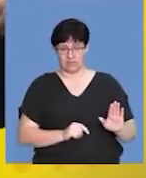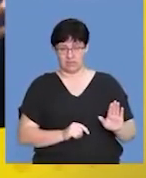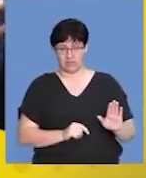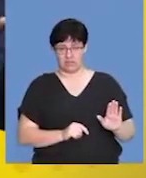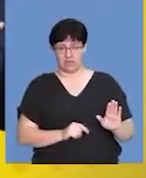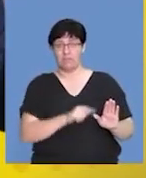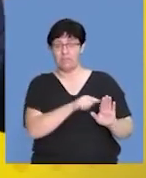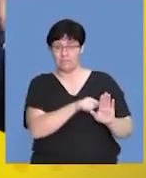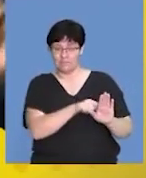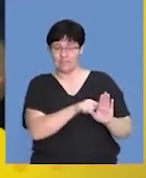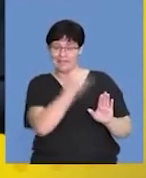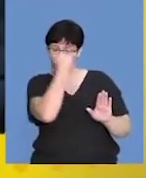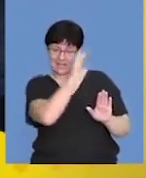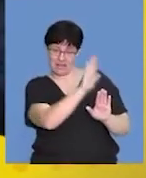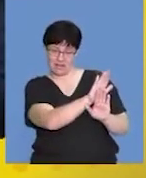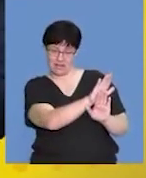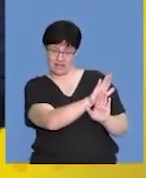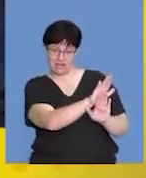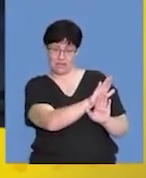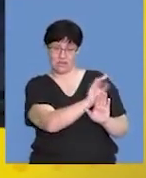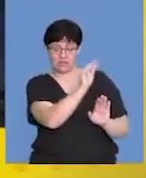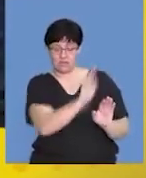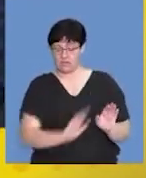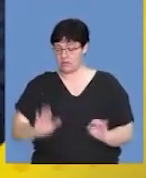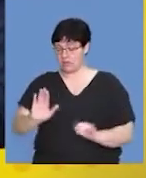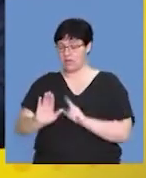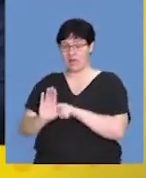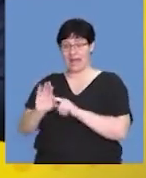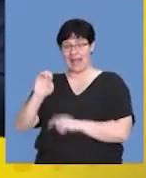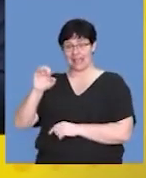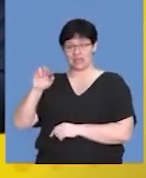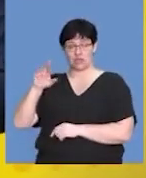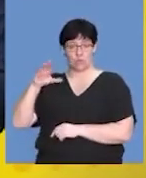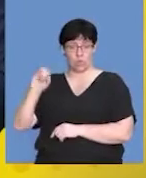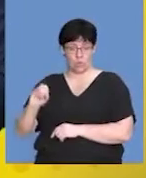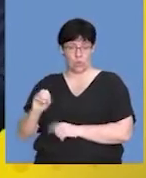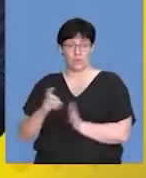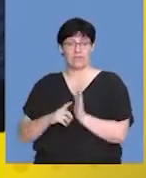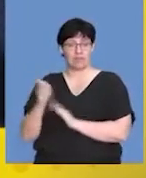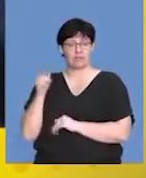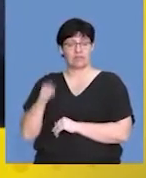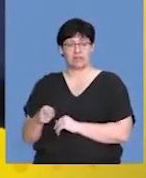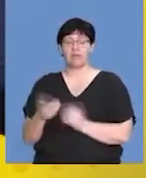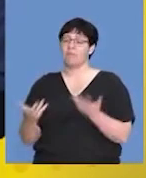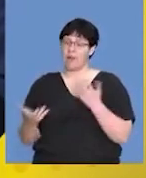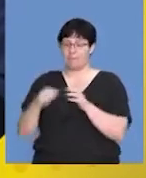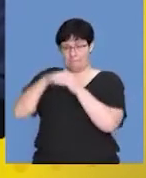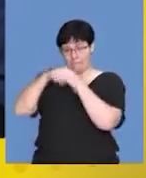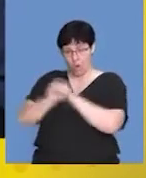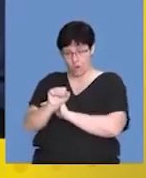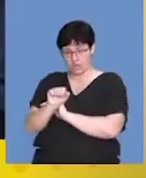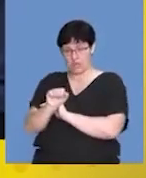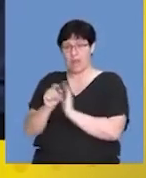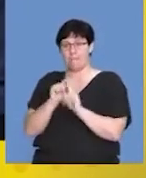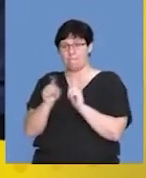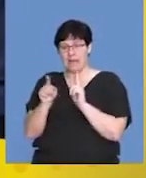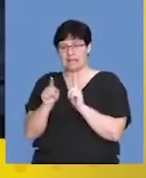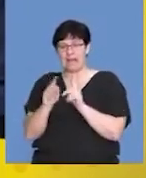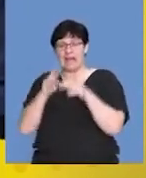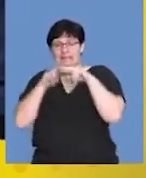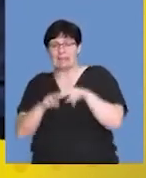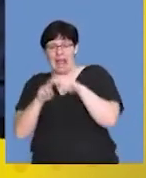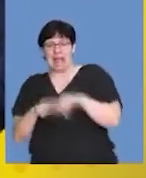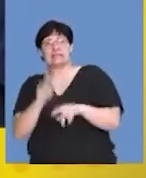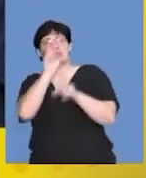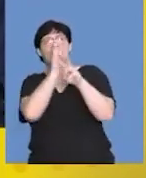that's essentially the idea. If we look at altricial development, altricial development is where the young are born but are very dependent